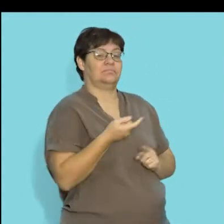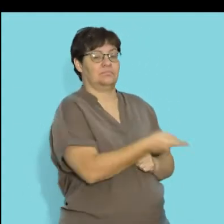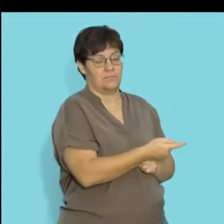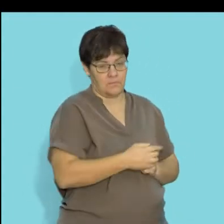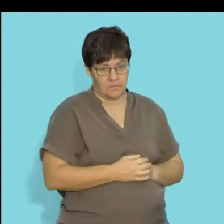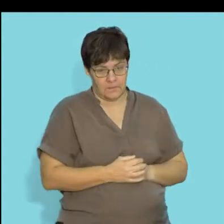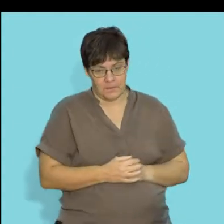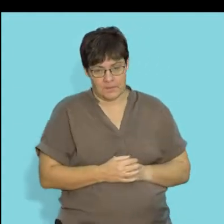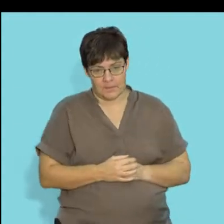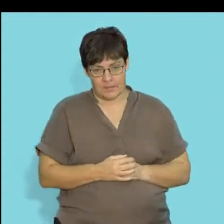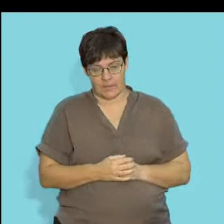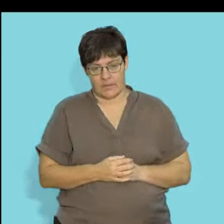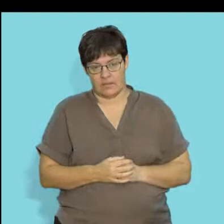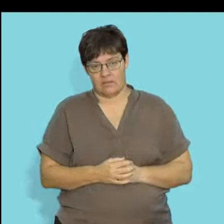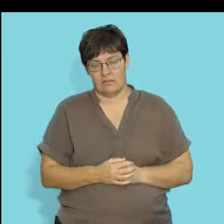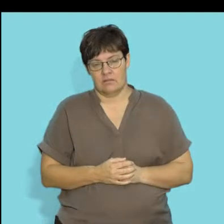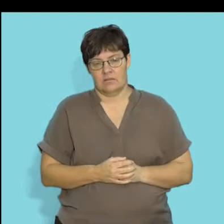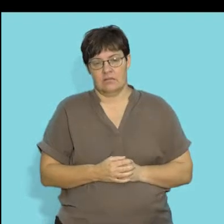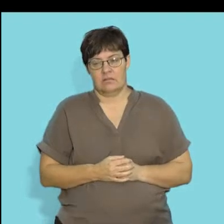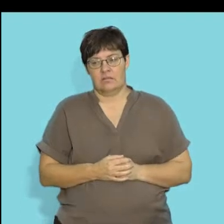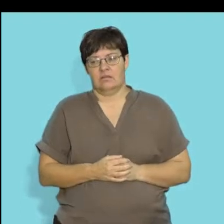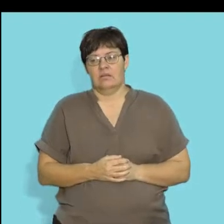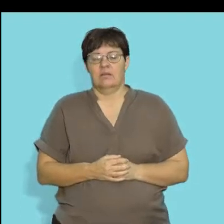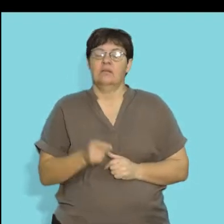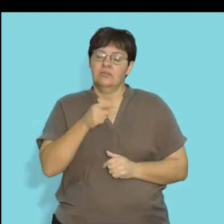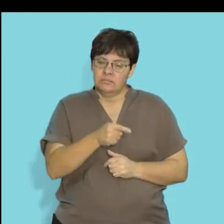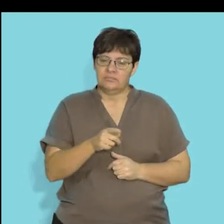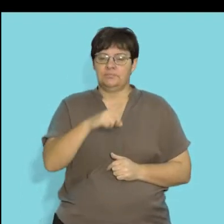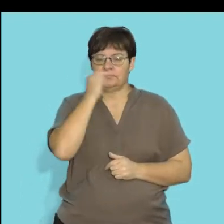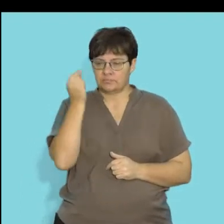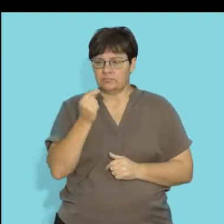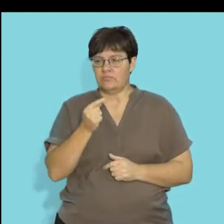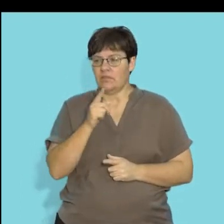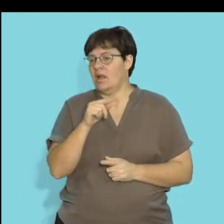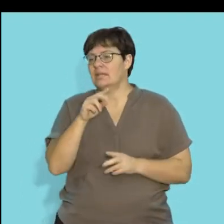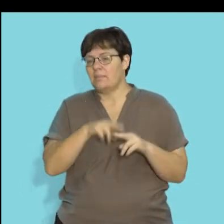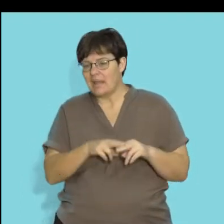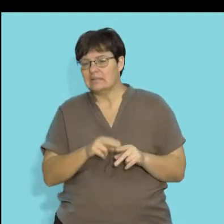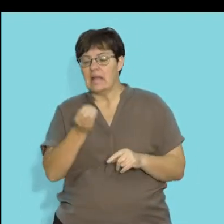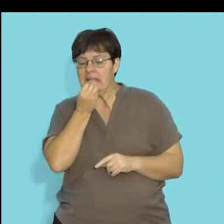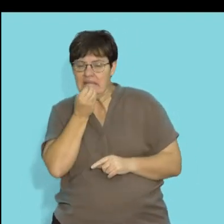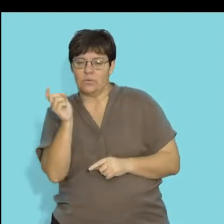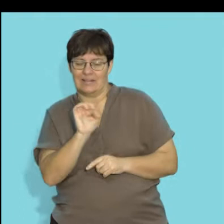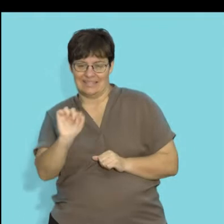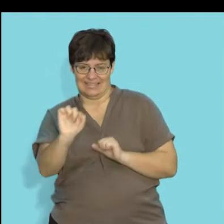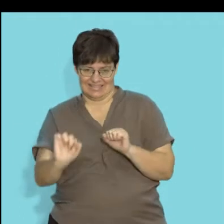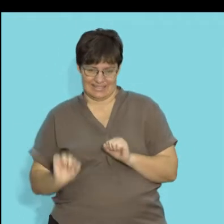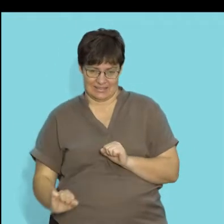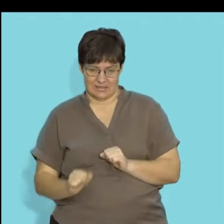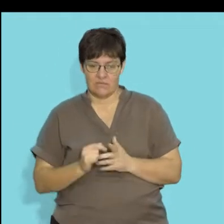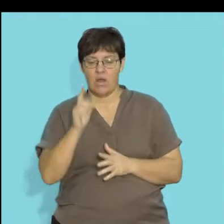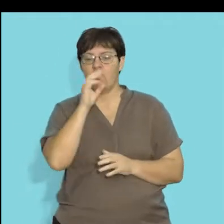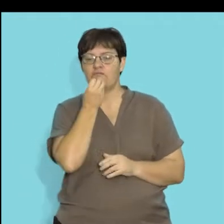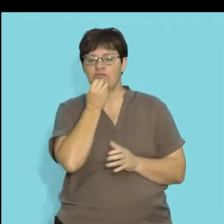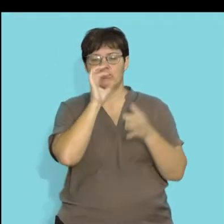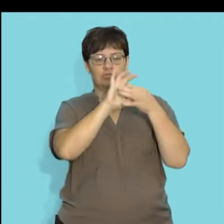consume energy from other organisms. So, consumers are also named according to what they eat. And so, when we